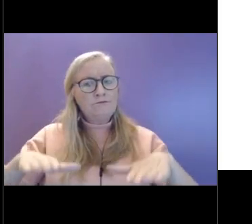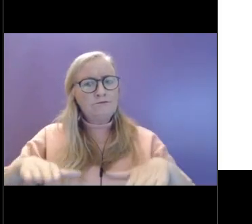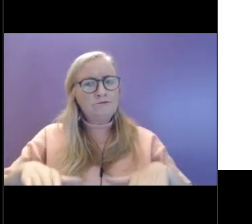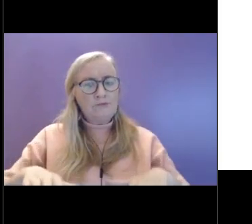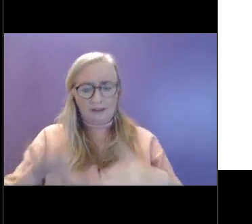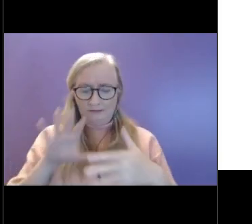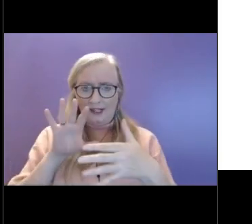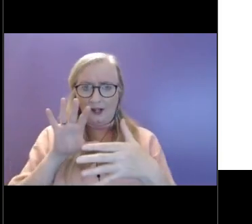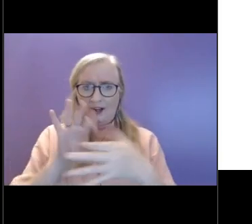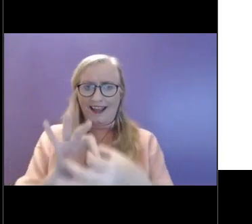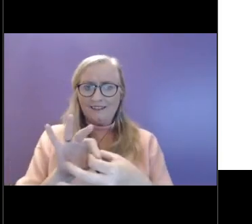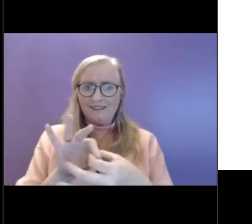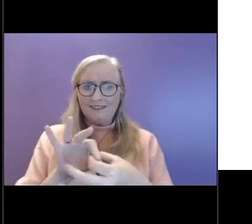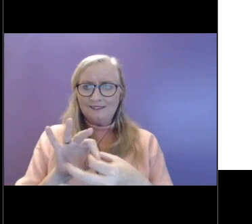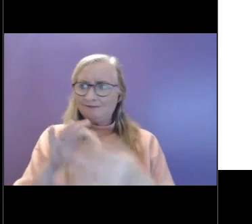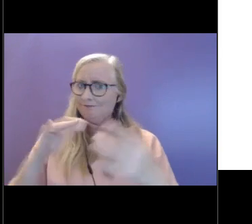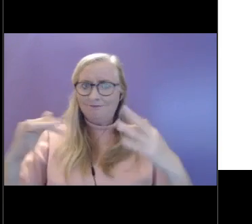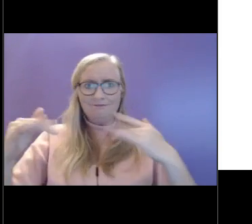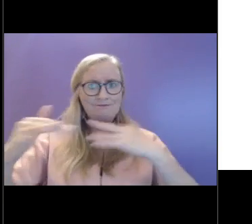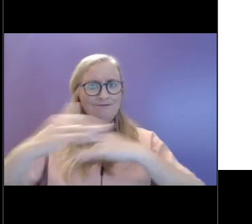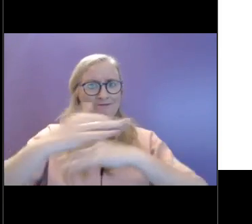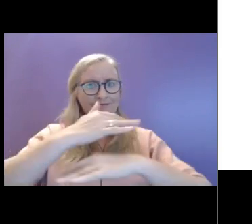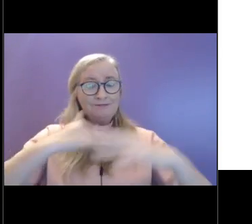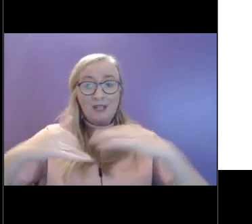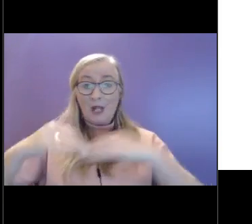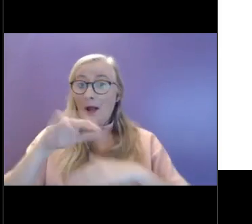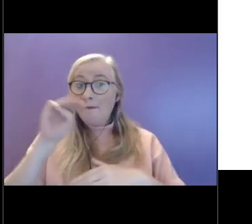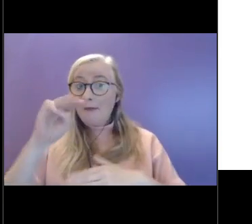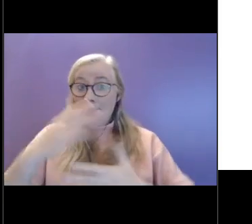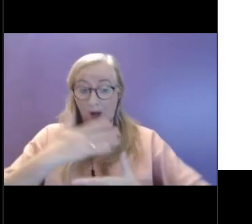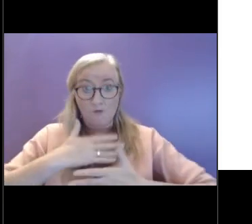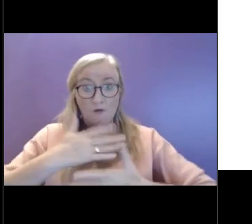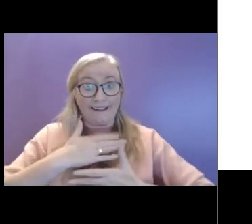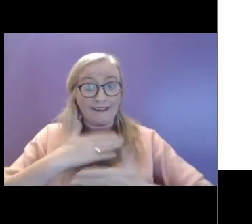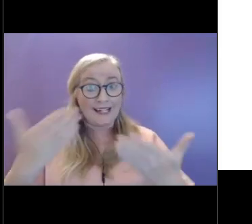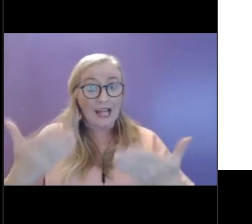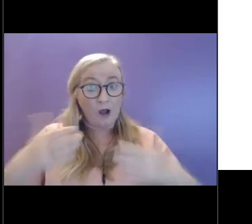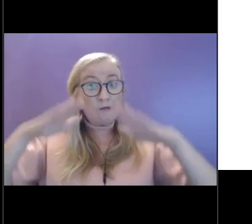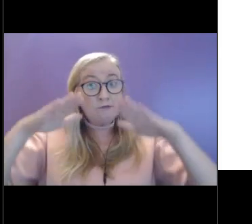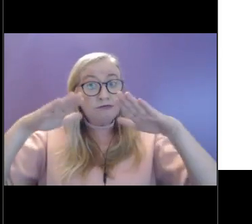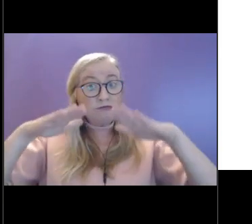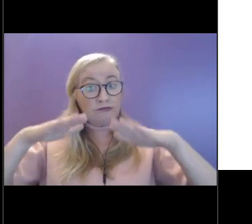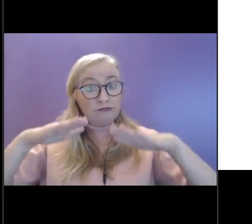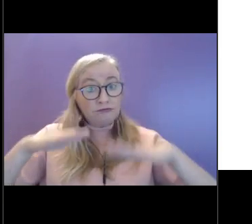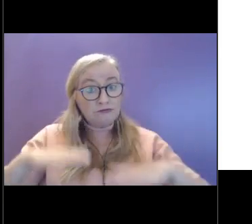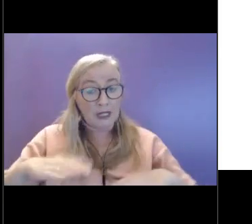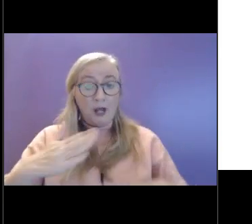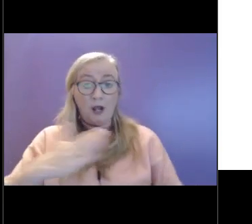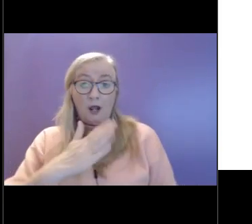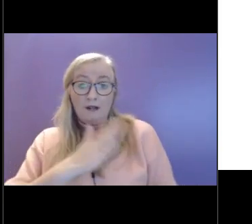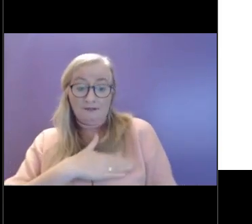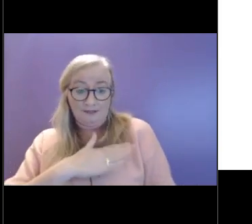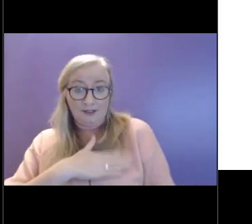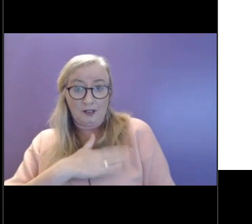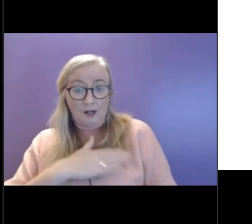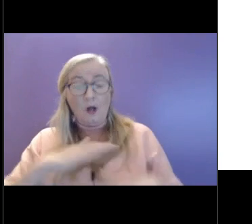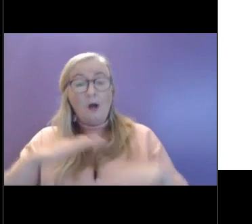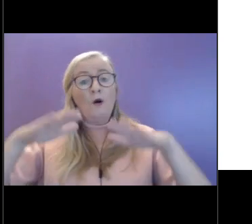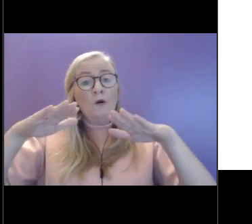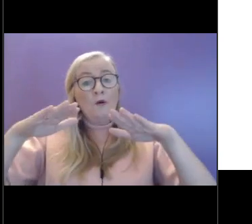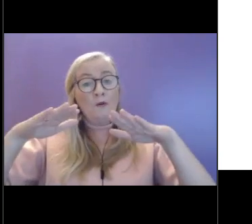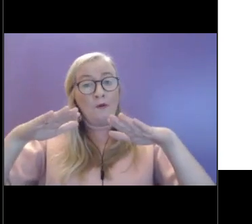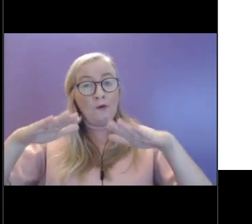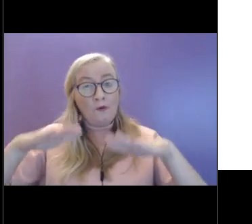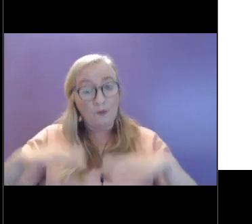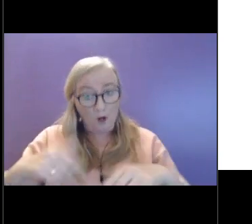of you and around you. Perhaps your breathing is slower. Your heart rate is slower. Your So we will also do this with young